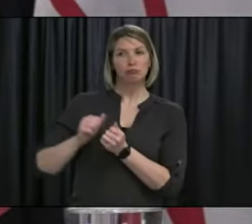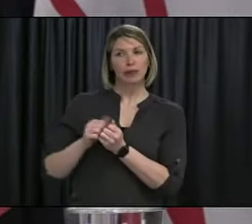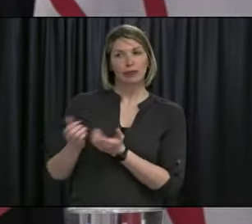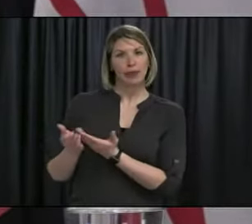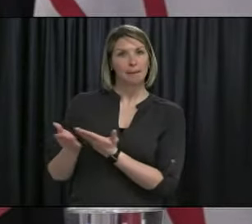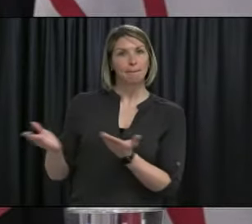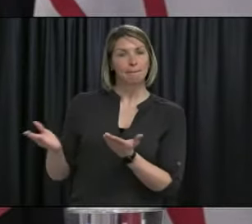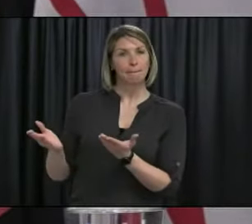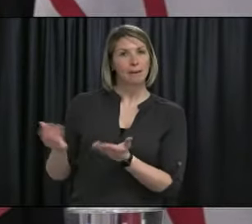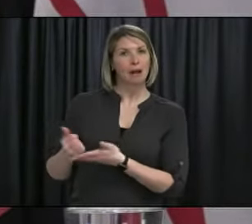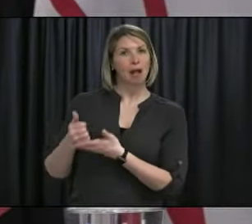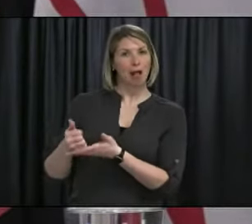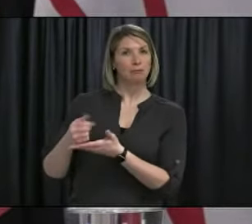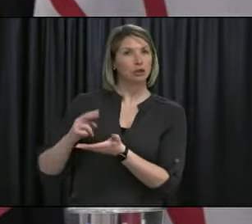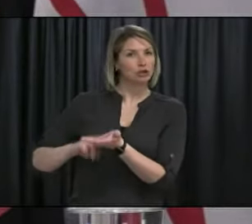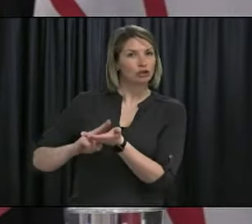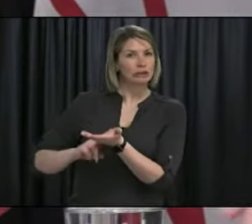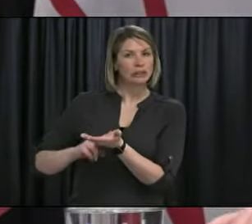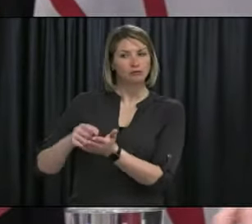address the nursing needs.